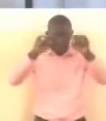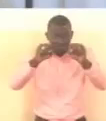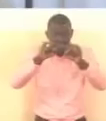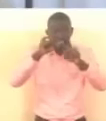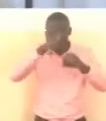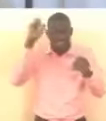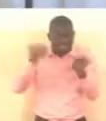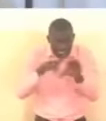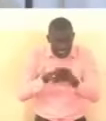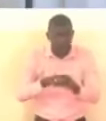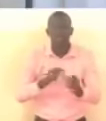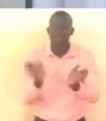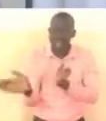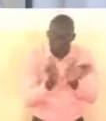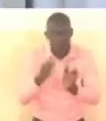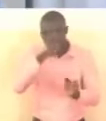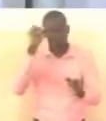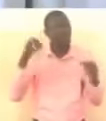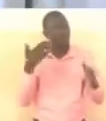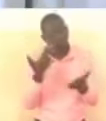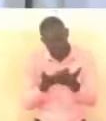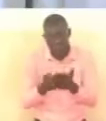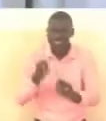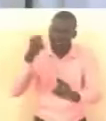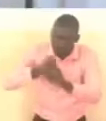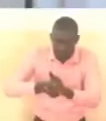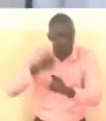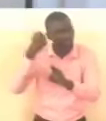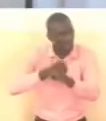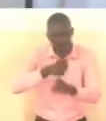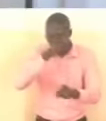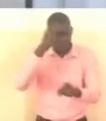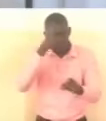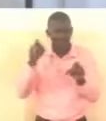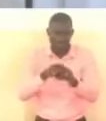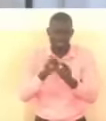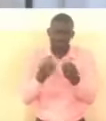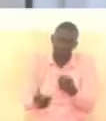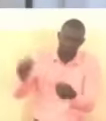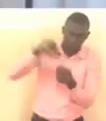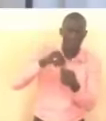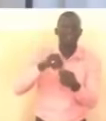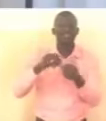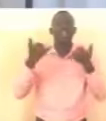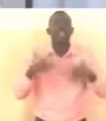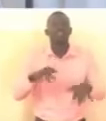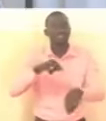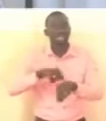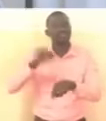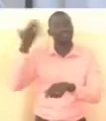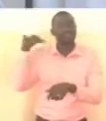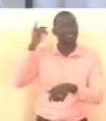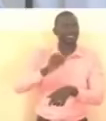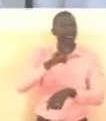and output in order to compensate for lost time and revenue as the education